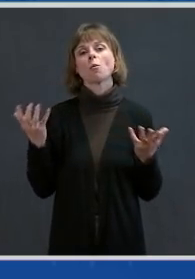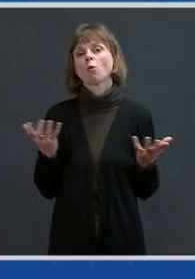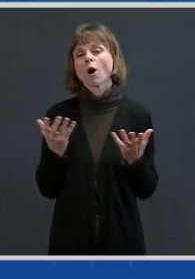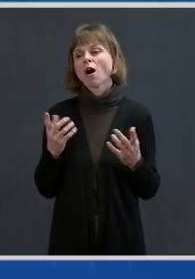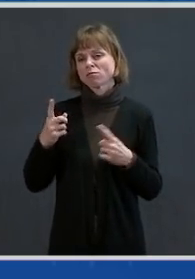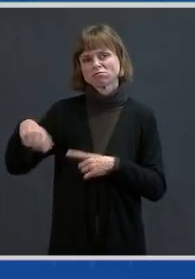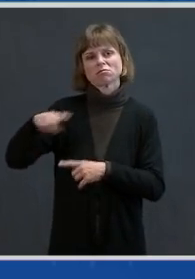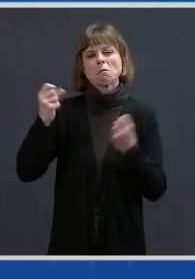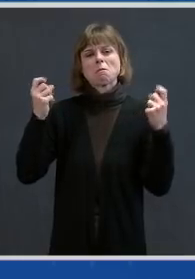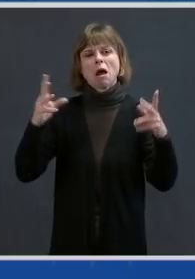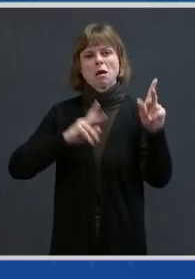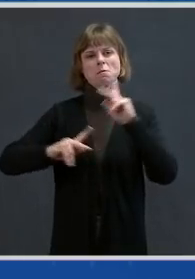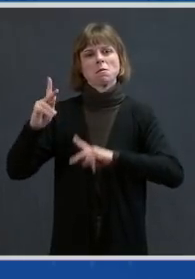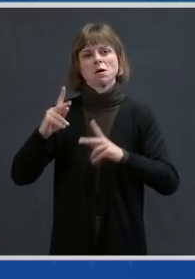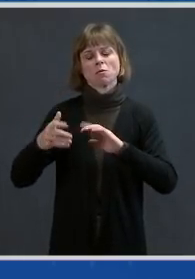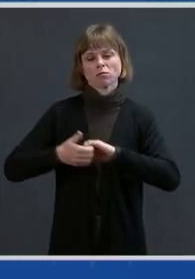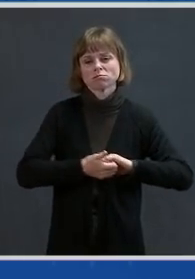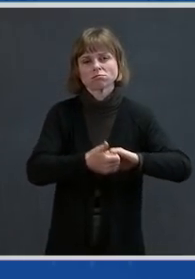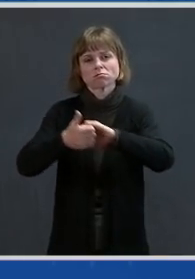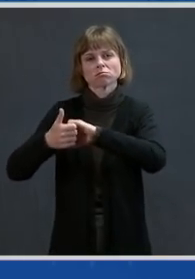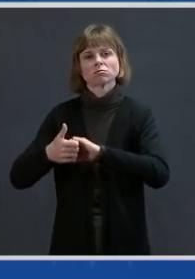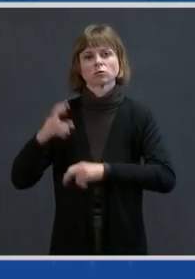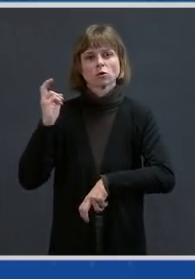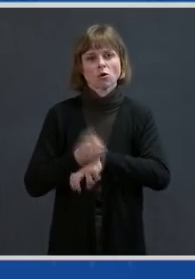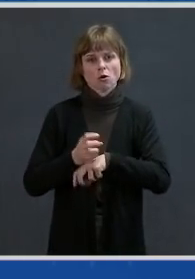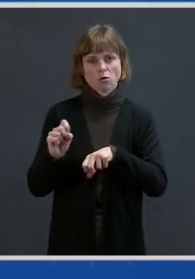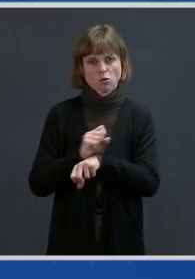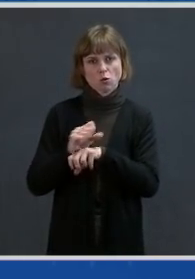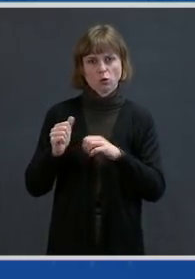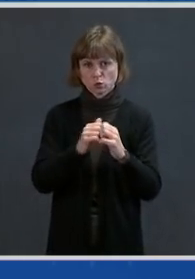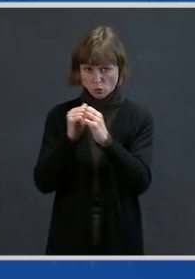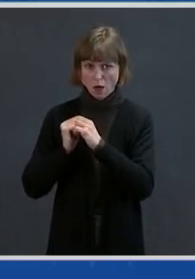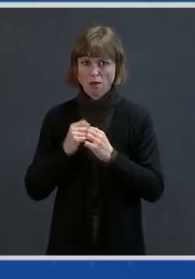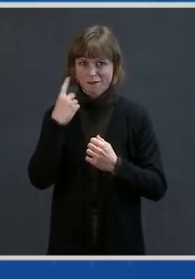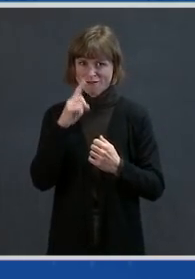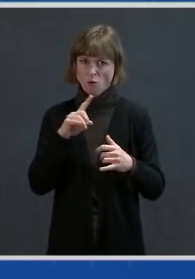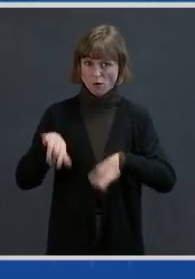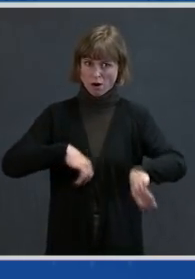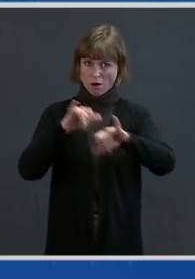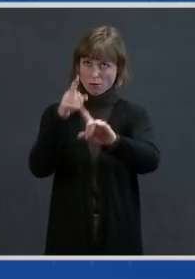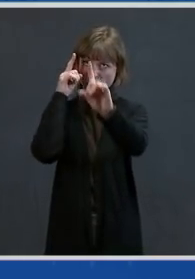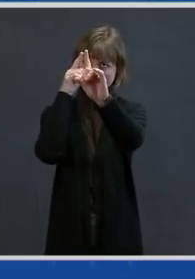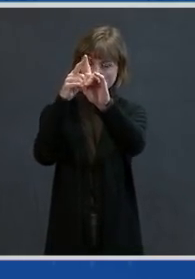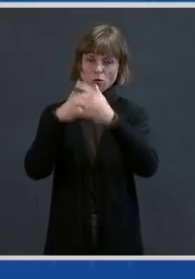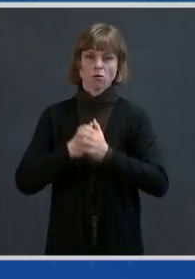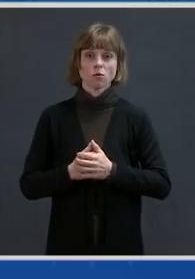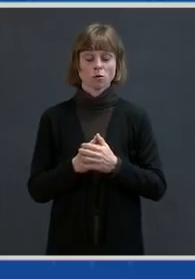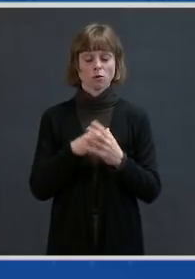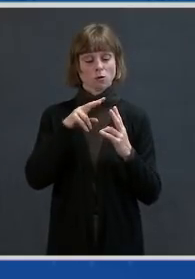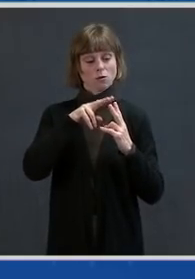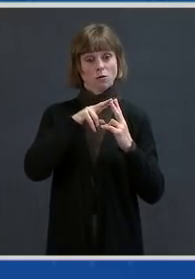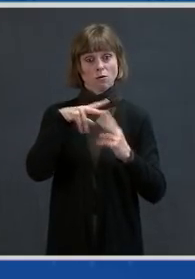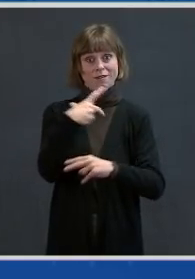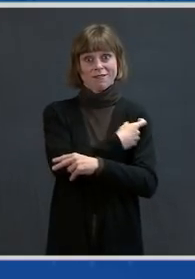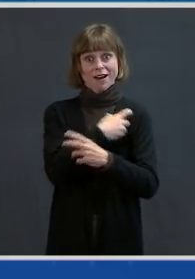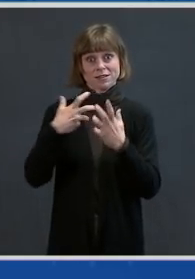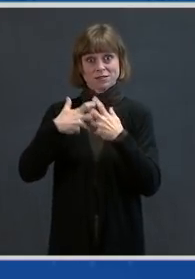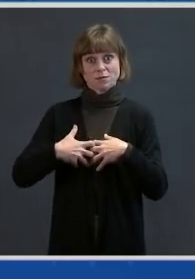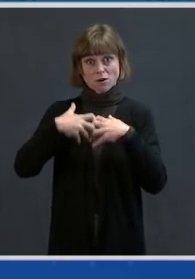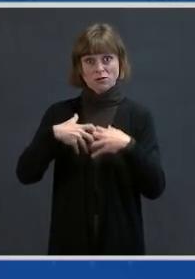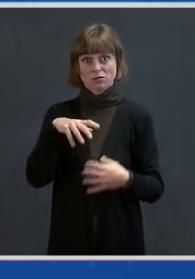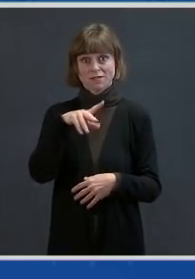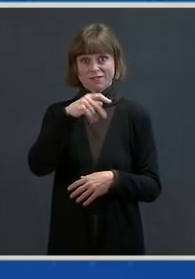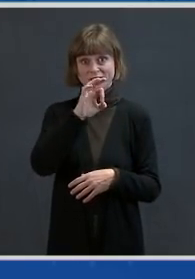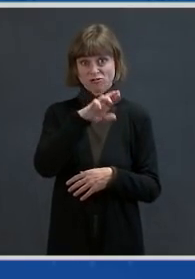entities working together for the greater good. Vaccine manufacturers, Pfizer and Moderna, distribution partners at